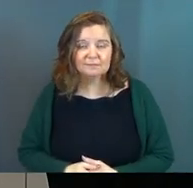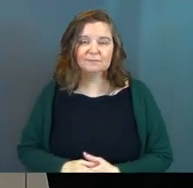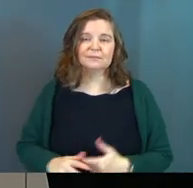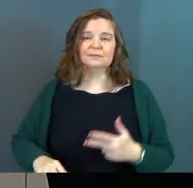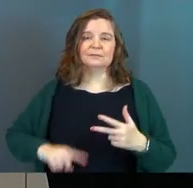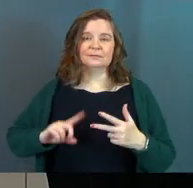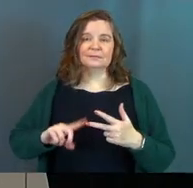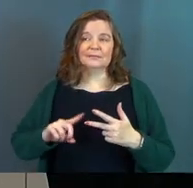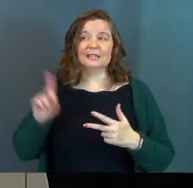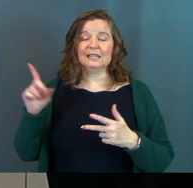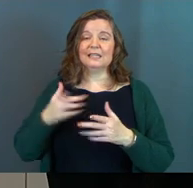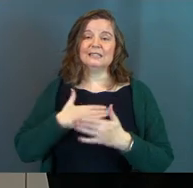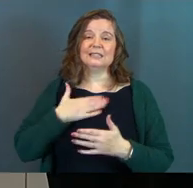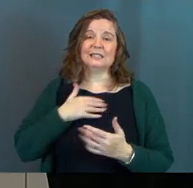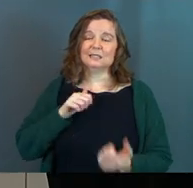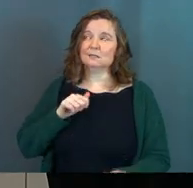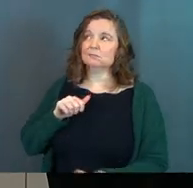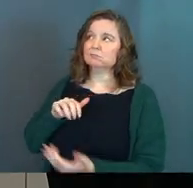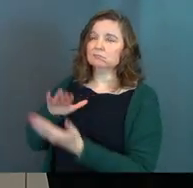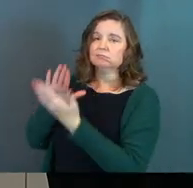Third thing, he's easy to run to.